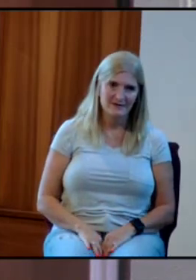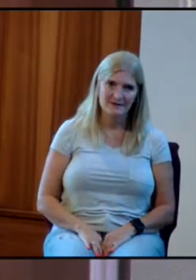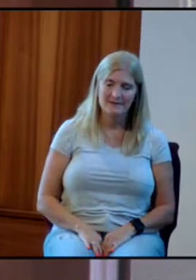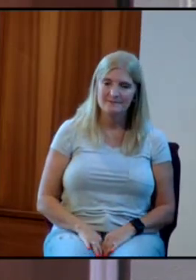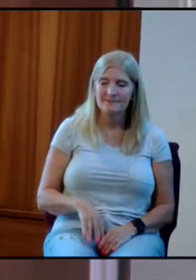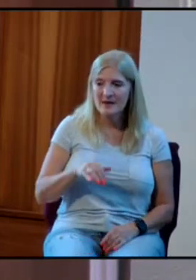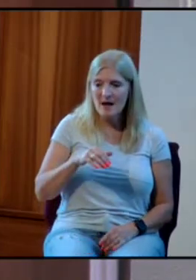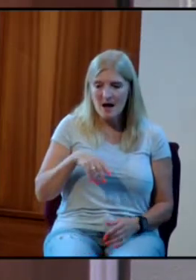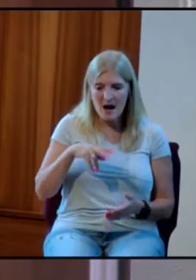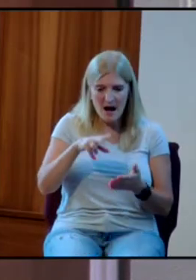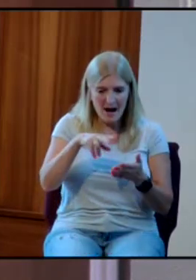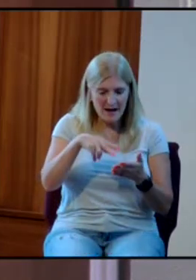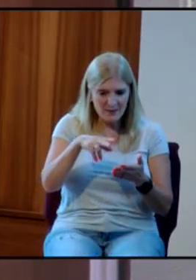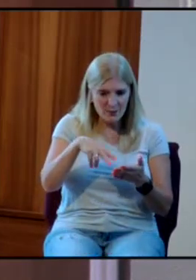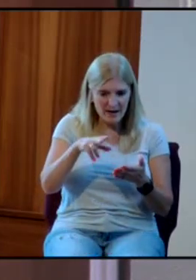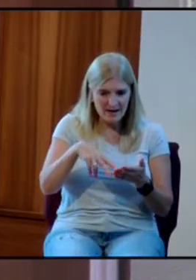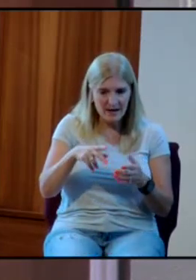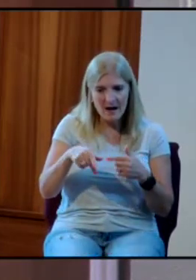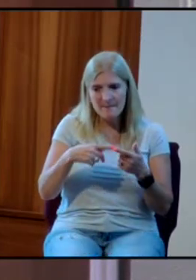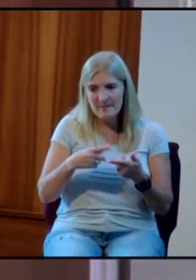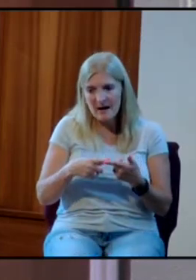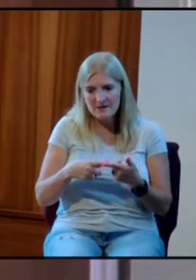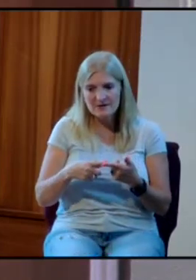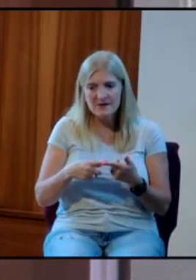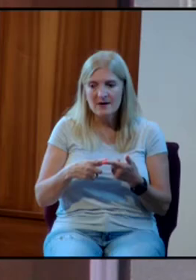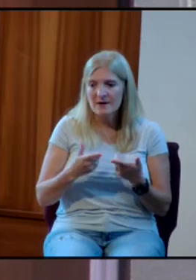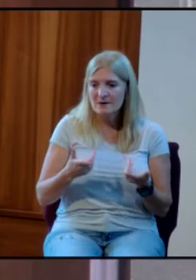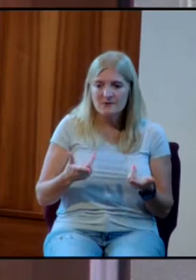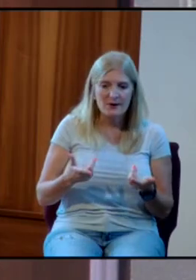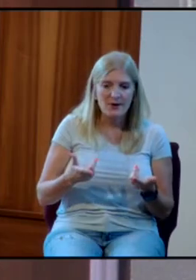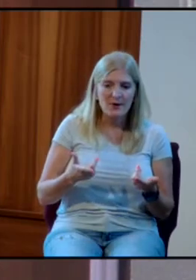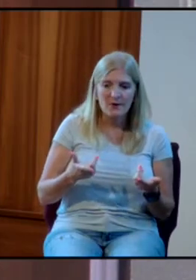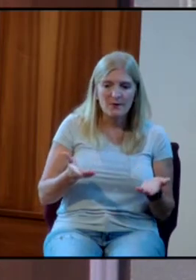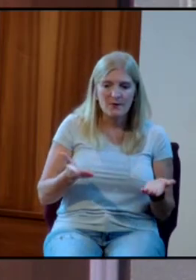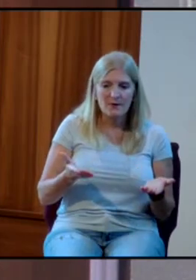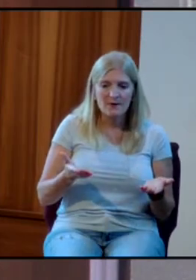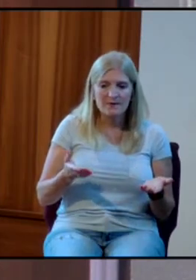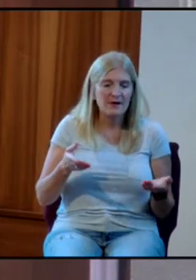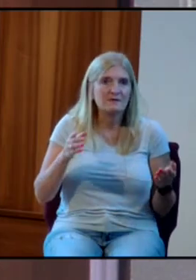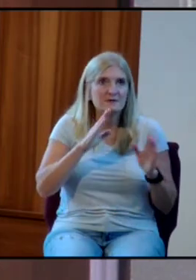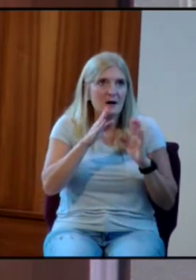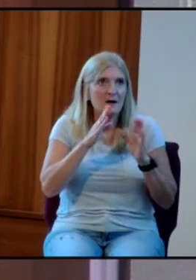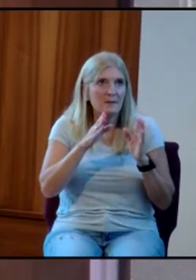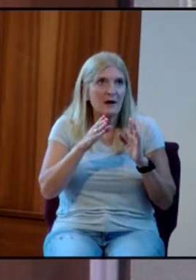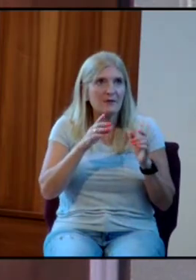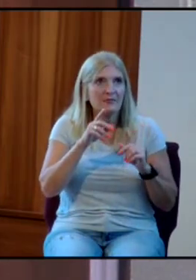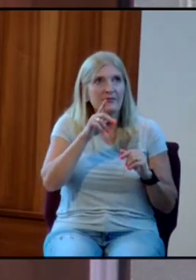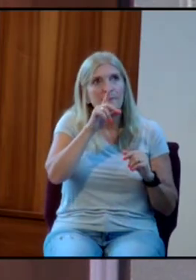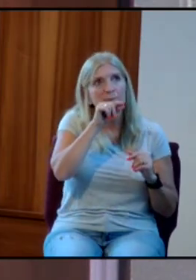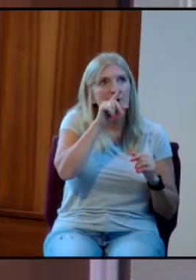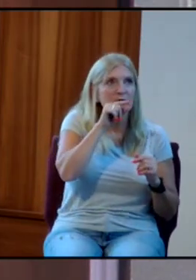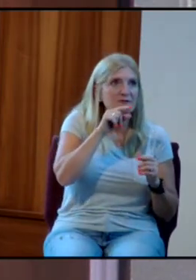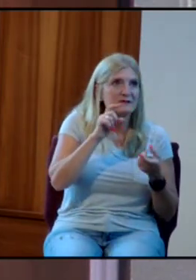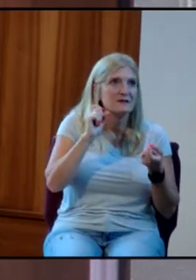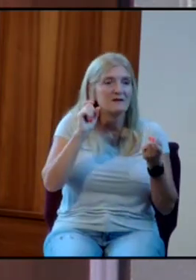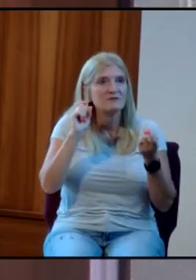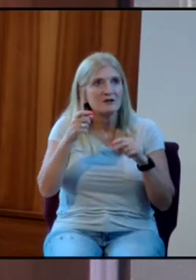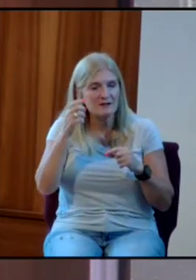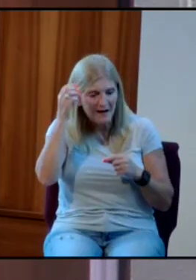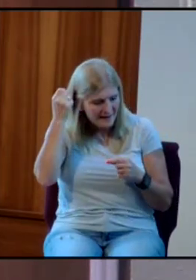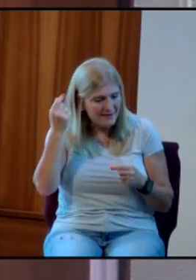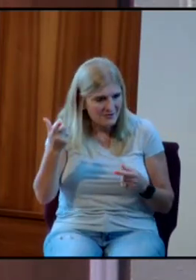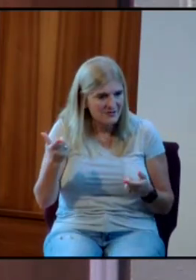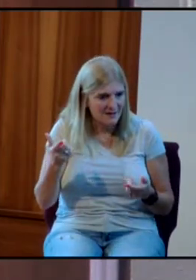I read the origin of the species. I know that finches, they changed, but here's what else I know.